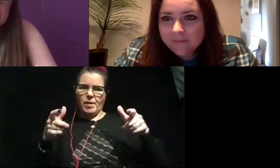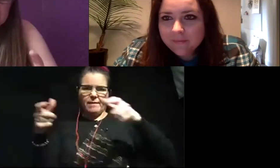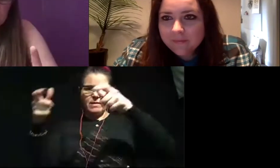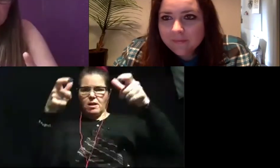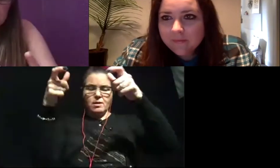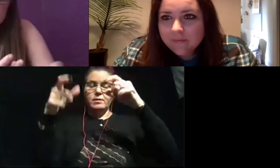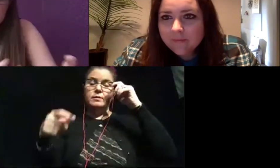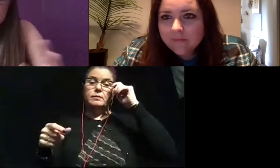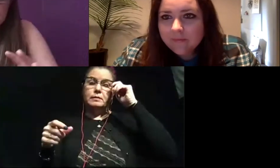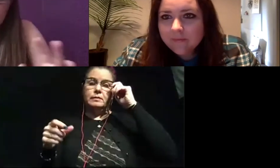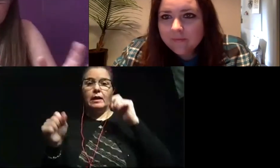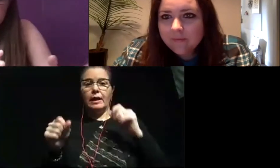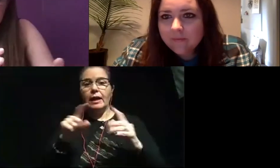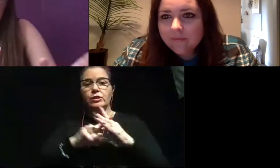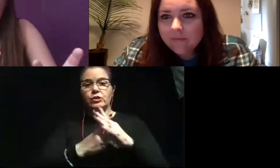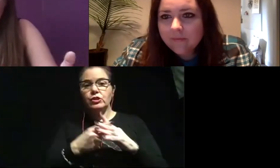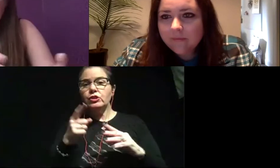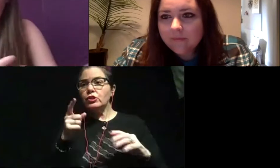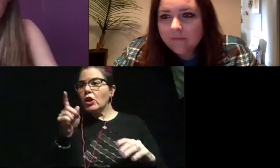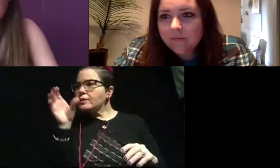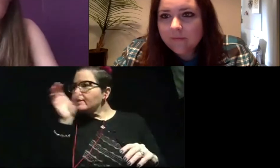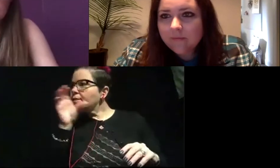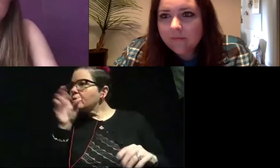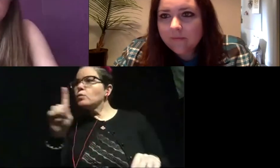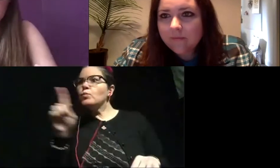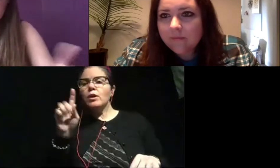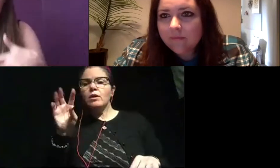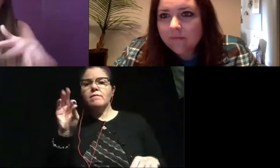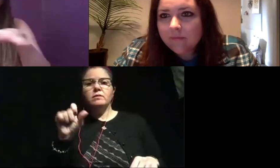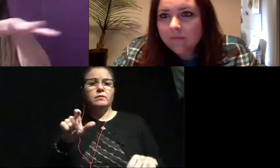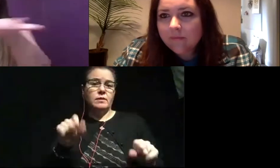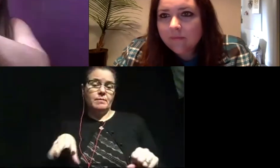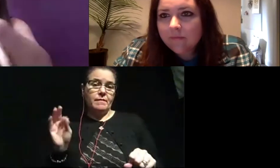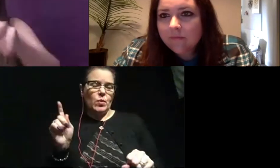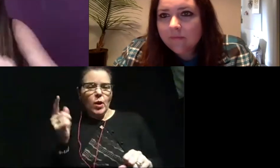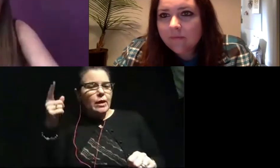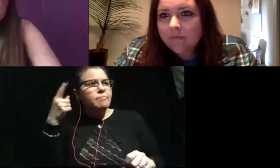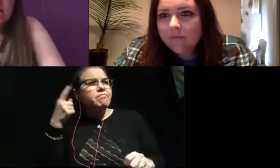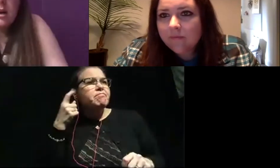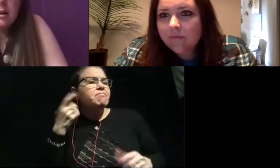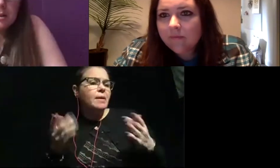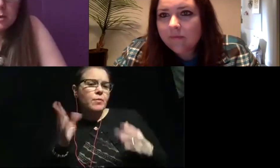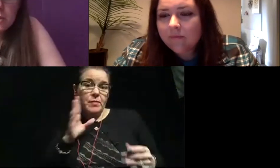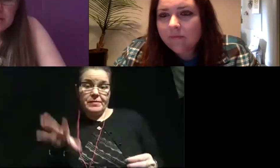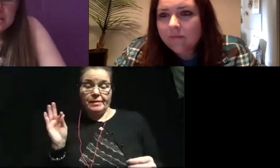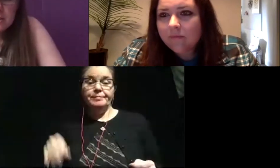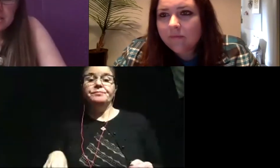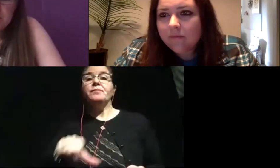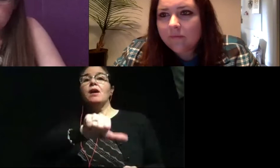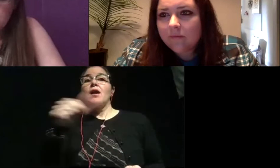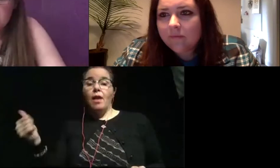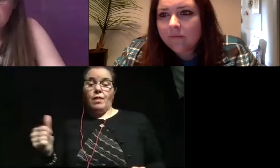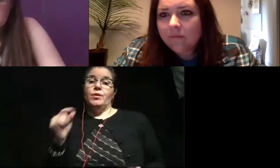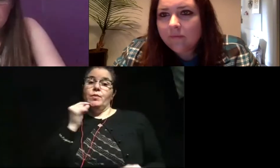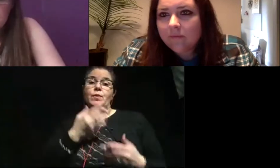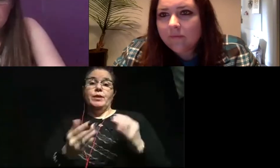And we can start to see where fossils could have existed. All right. Or where we think they might be found. Another cool thing that we can do